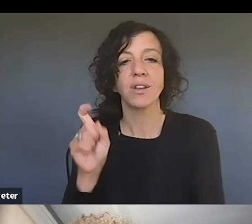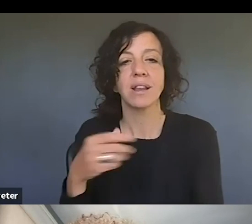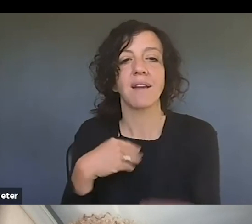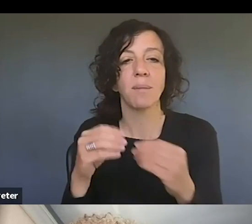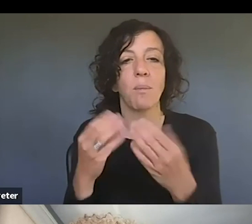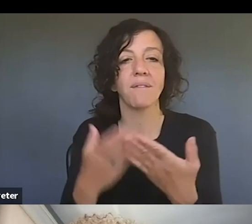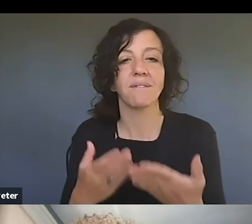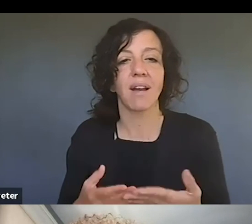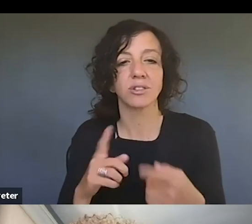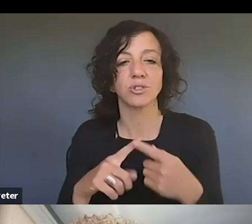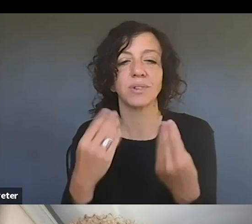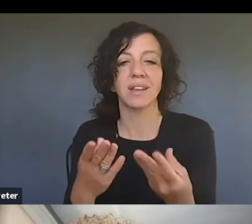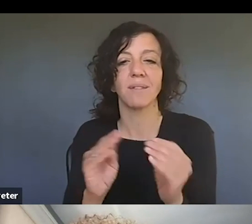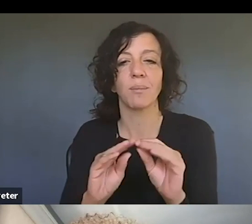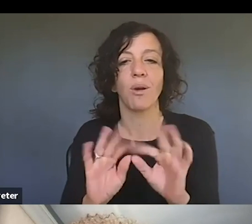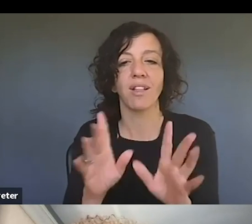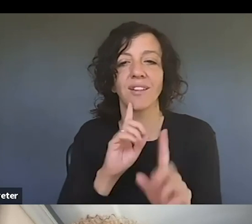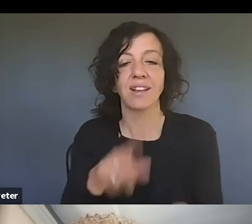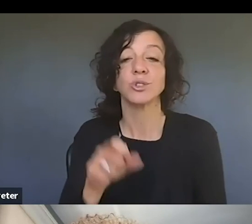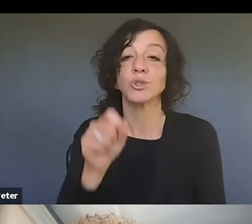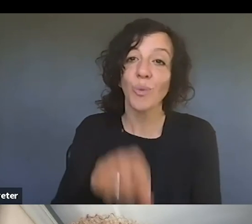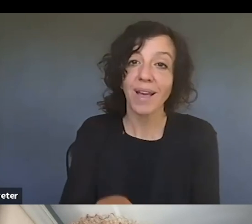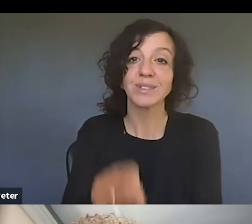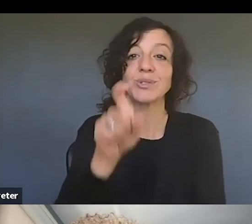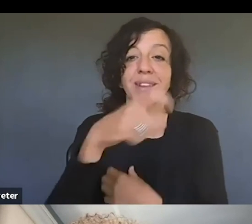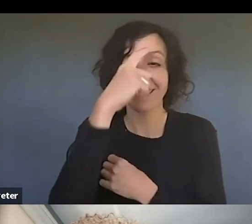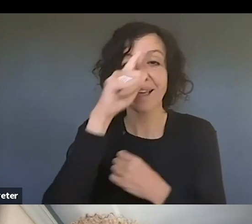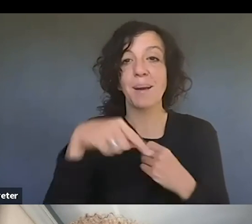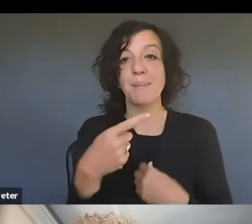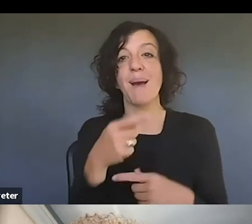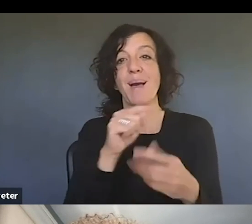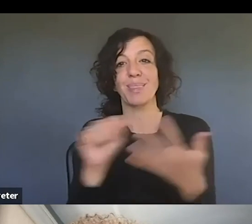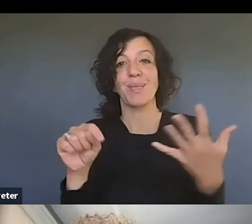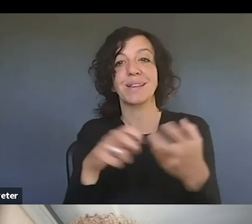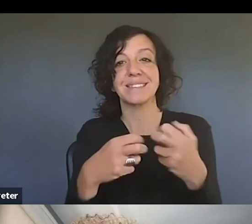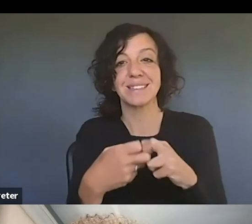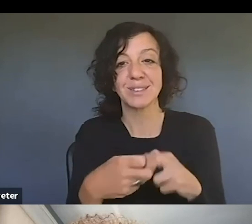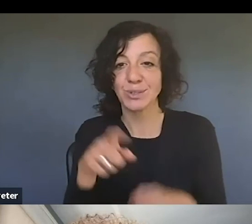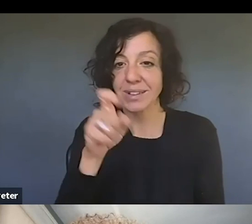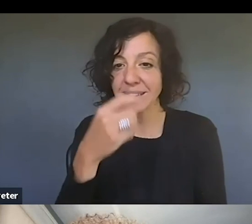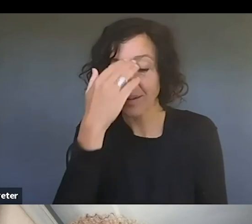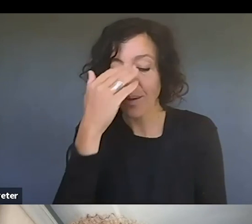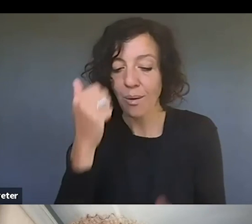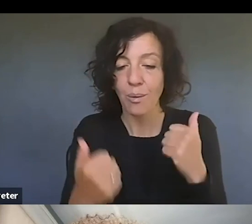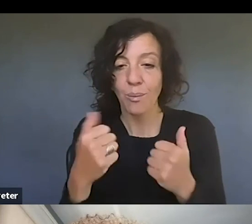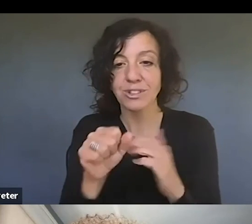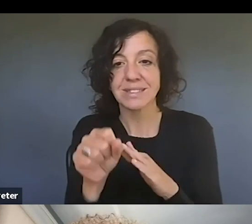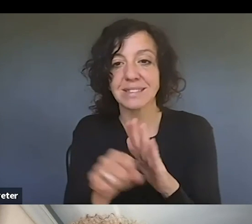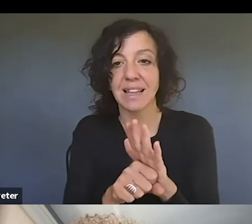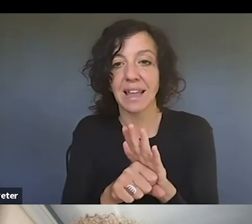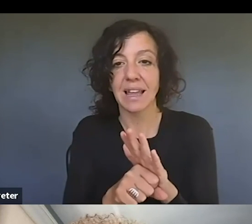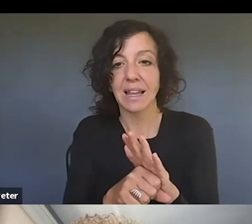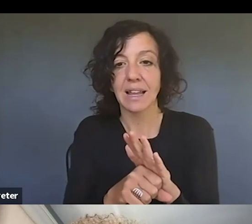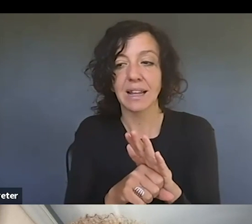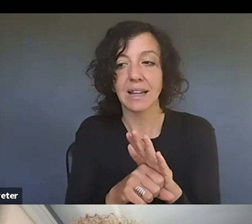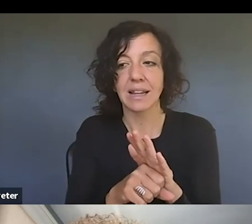to give a straight answer so yes you need to think about those issues you need to know which state the who